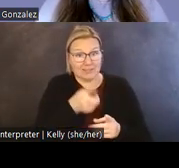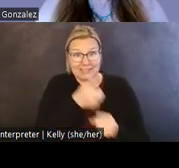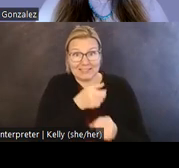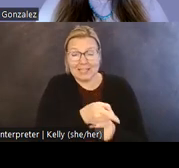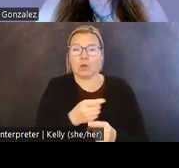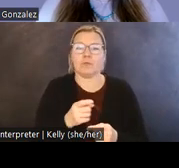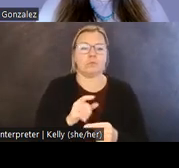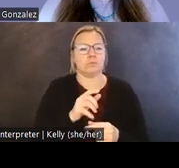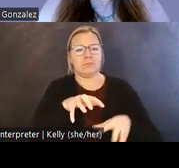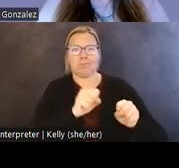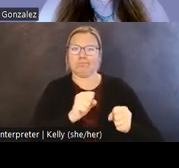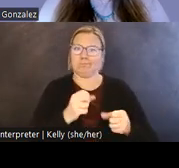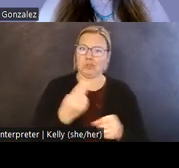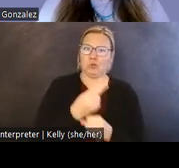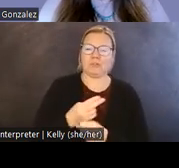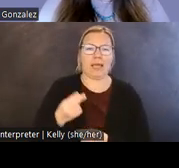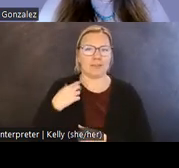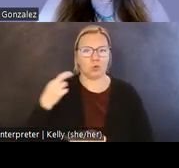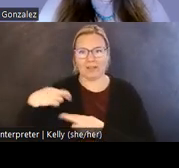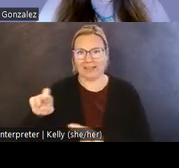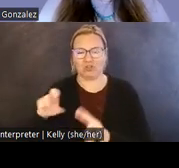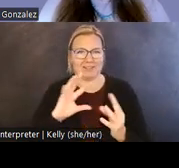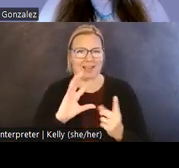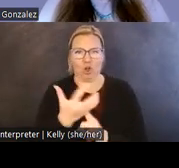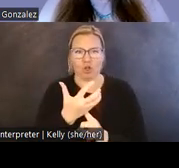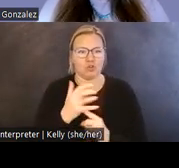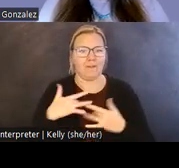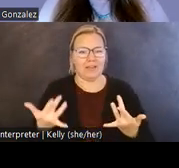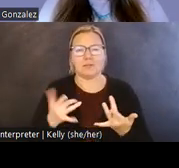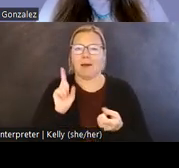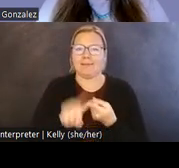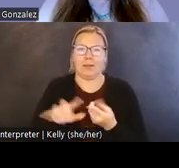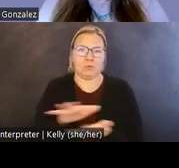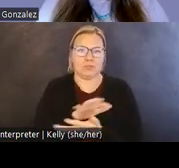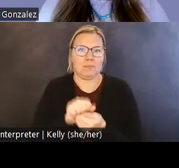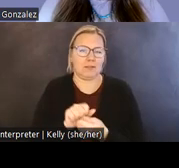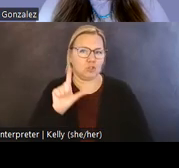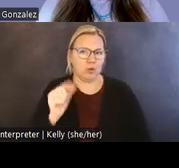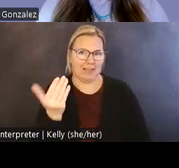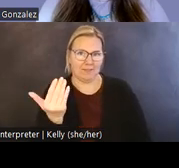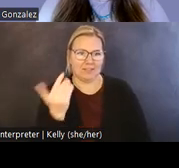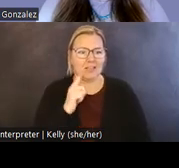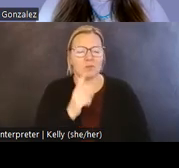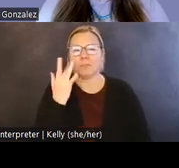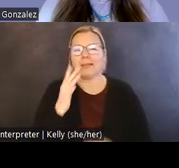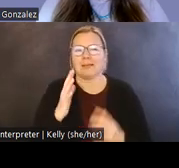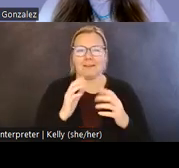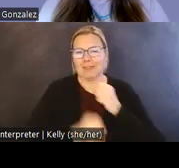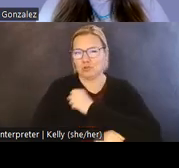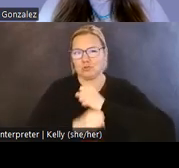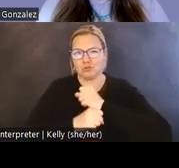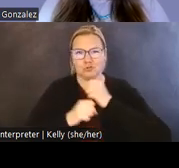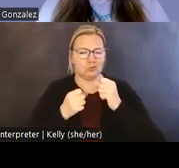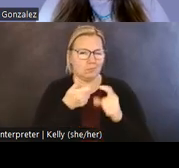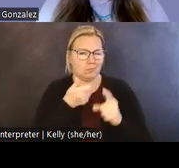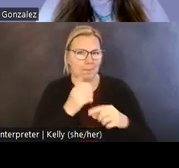religious and cultural community events until it was demolished in early 2015 due to its deteriorated structural integrity.